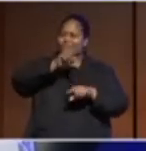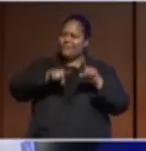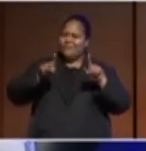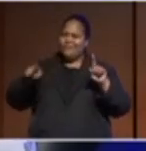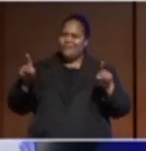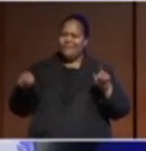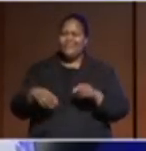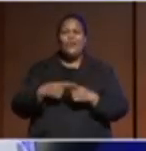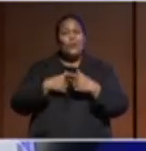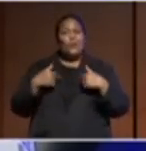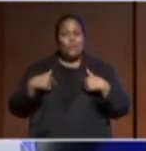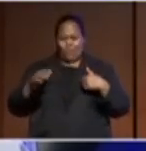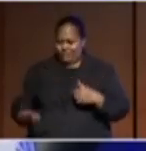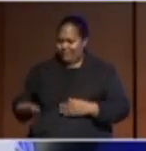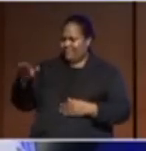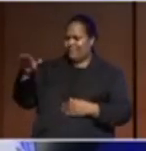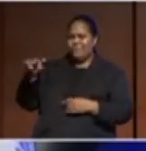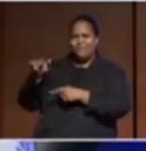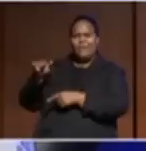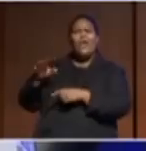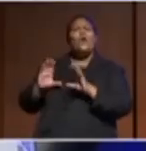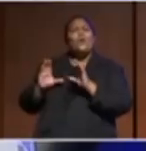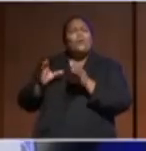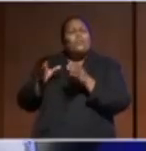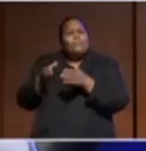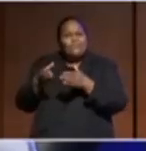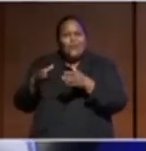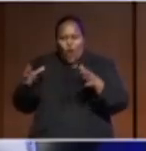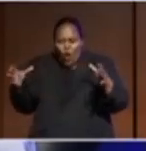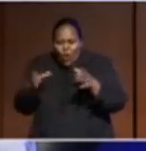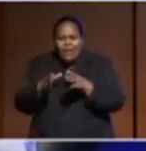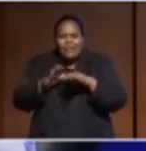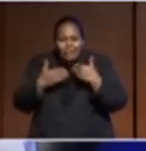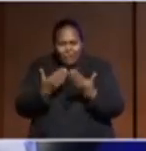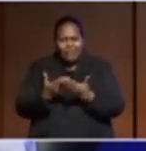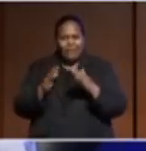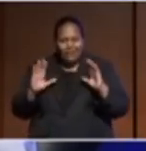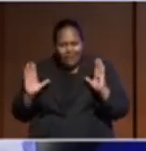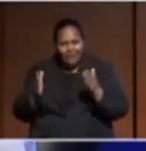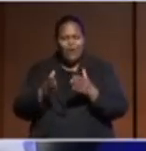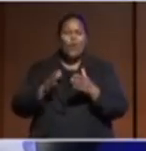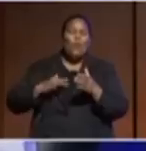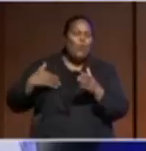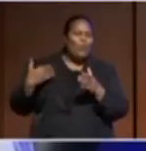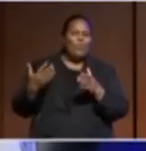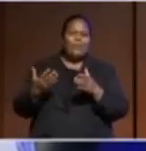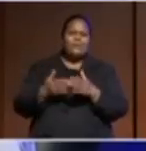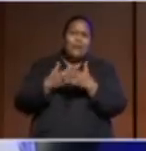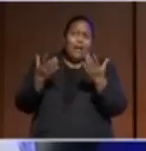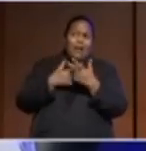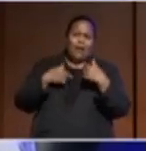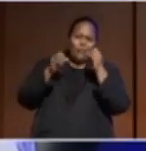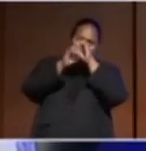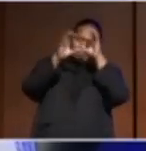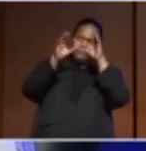up on the concept of the collective and how we look to the greater good